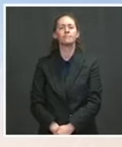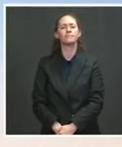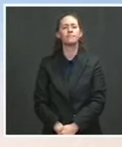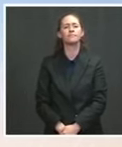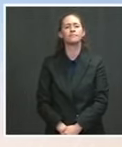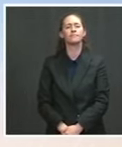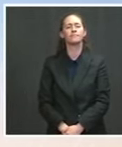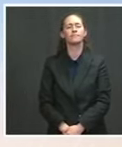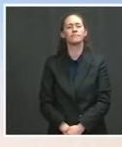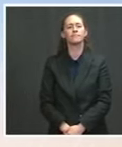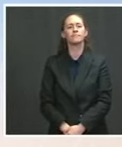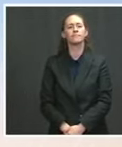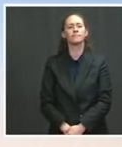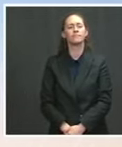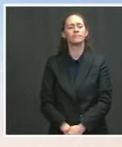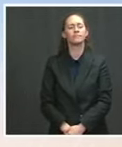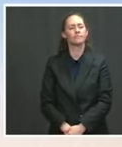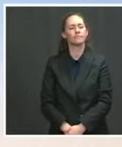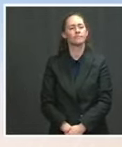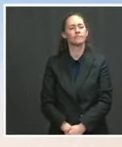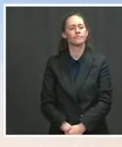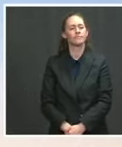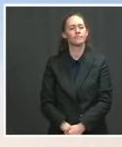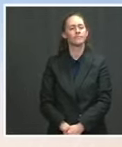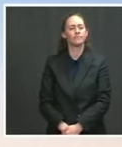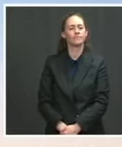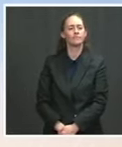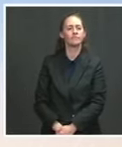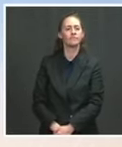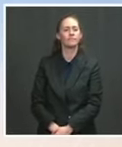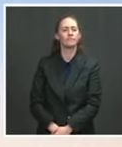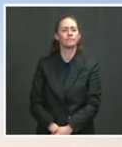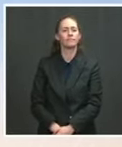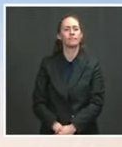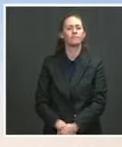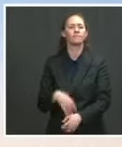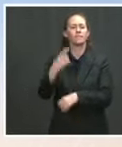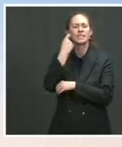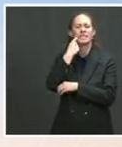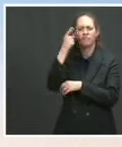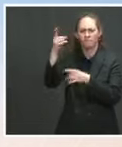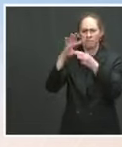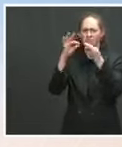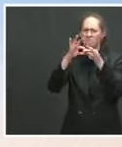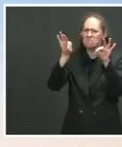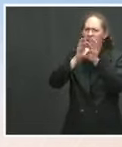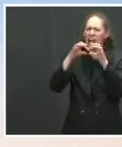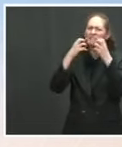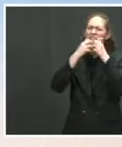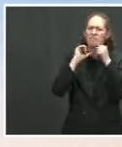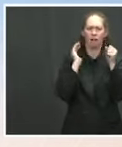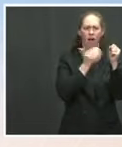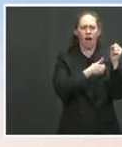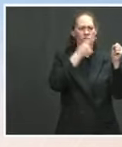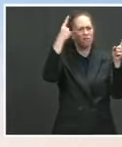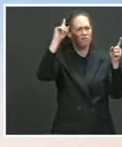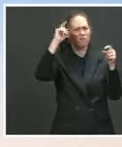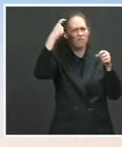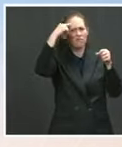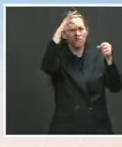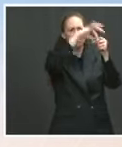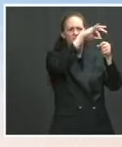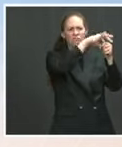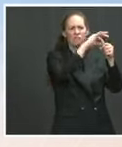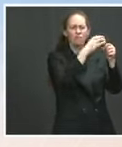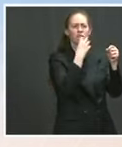that this is a matter of preserving our democracy. If it's that important, is this an issue where the President is going to be lobbying members,